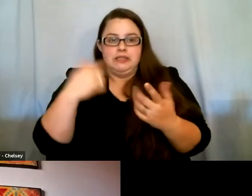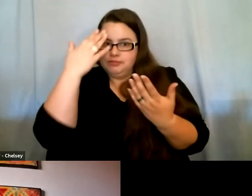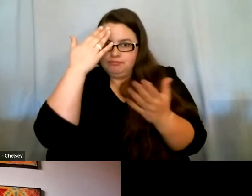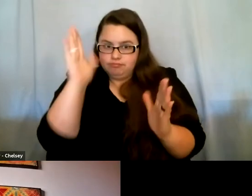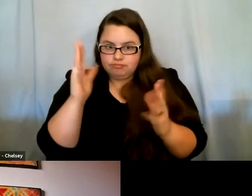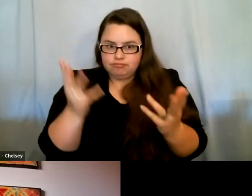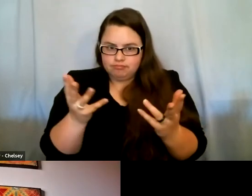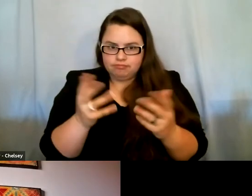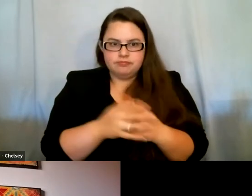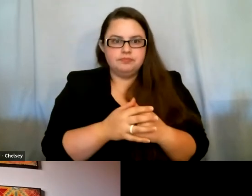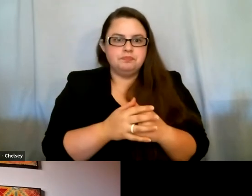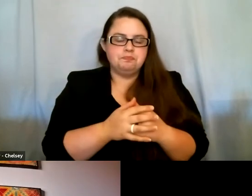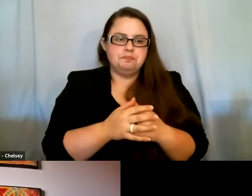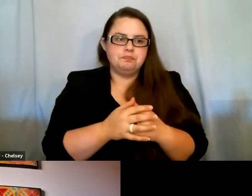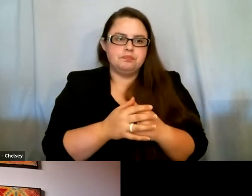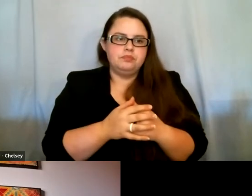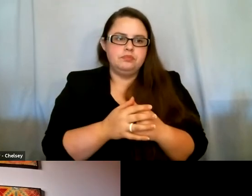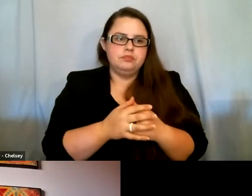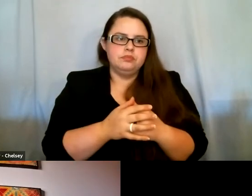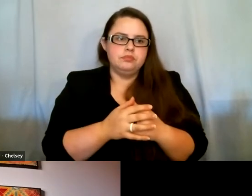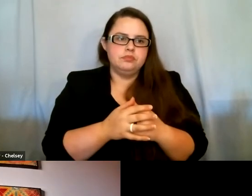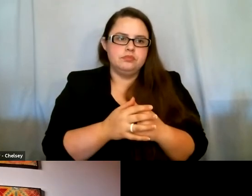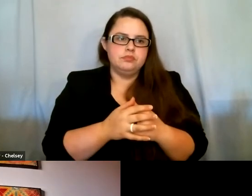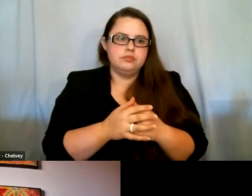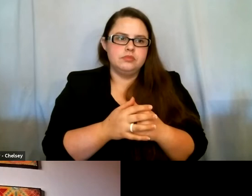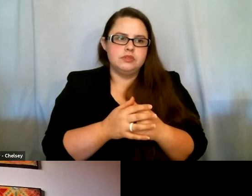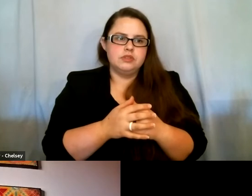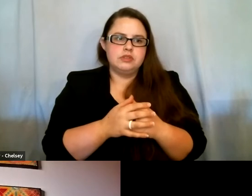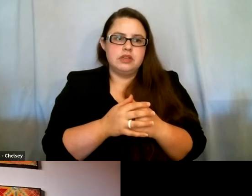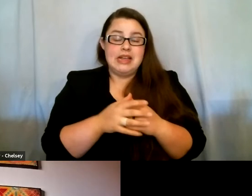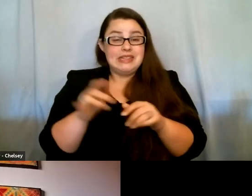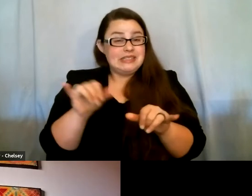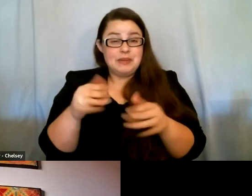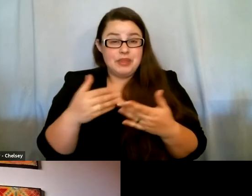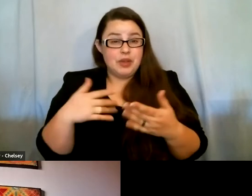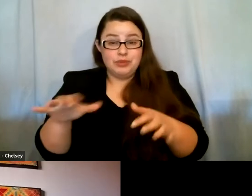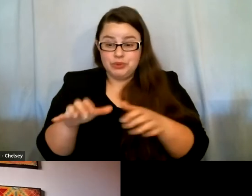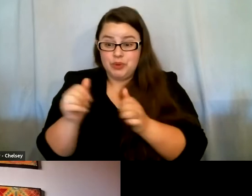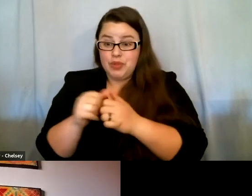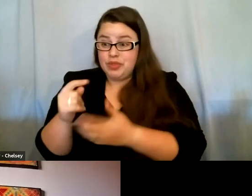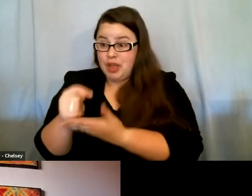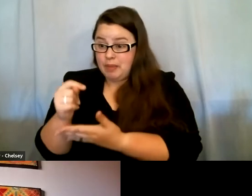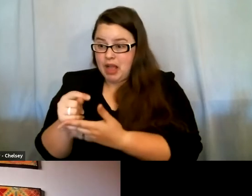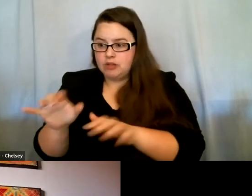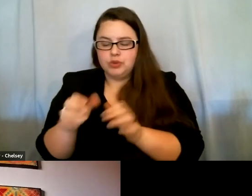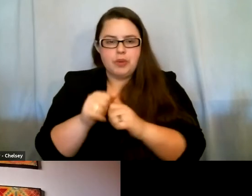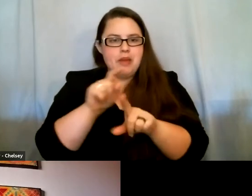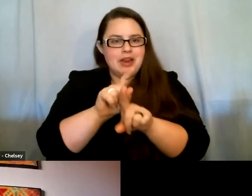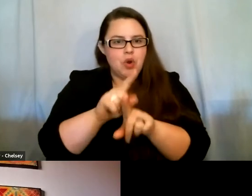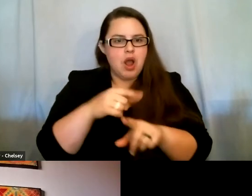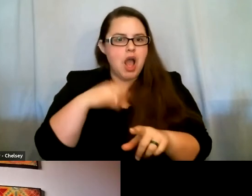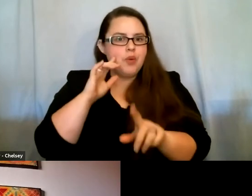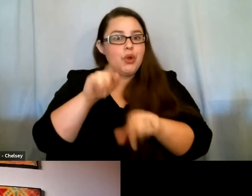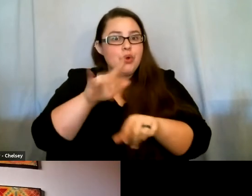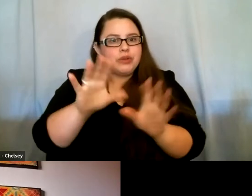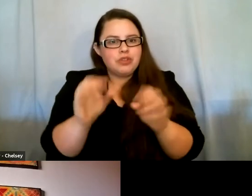I was doing the same thing that I would do in therapy. I was doing that with my mentor. I would hold myself up in his office for